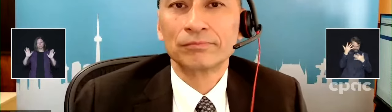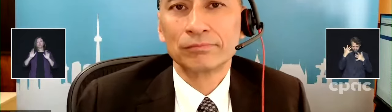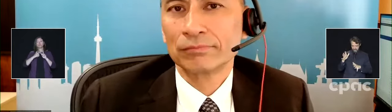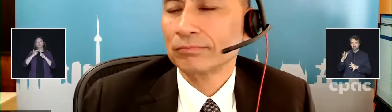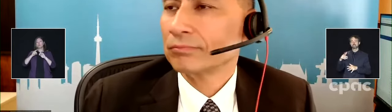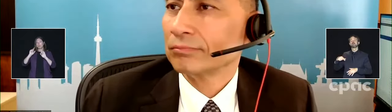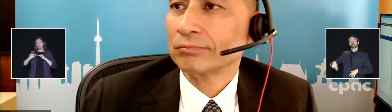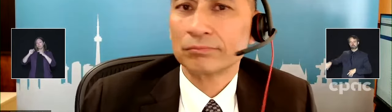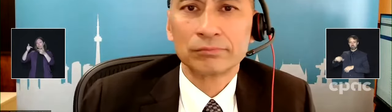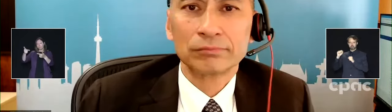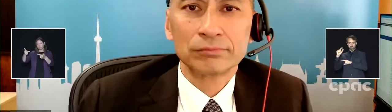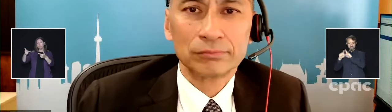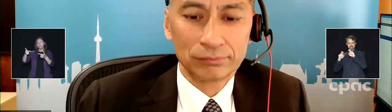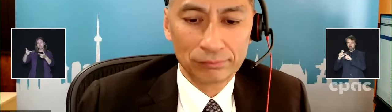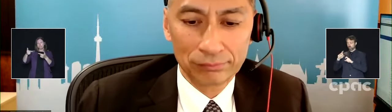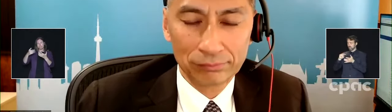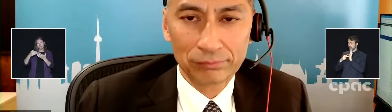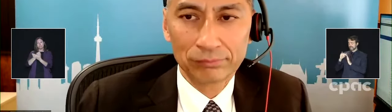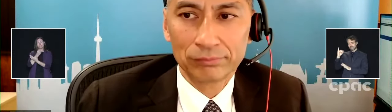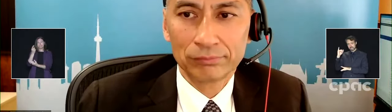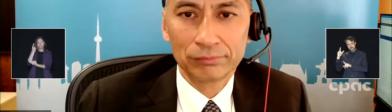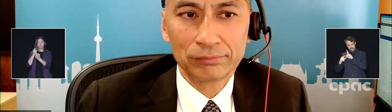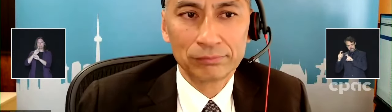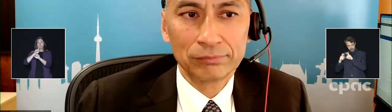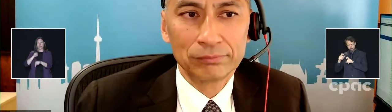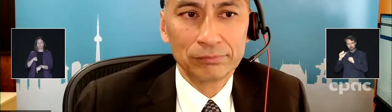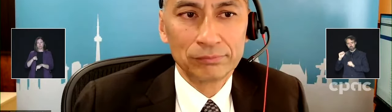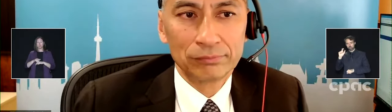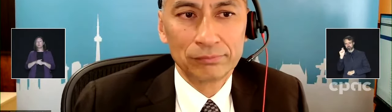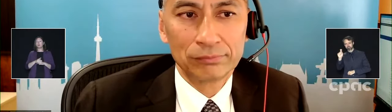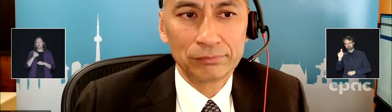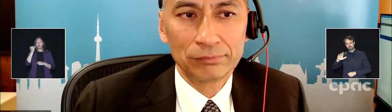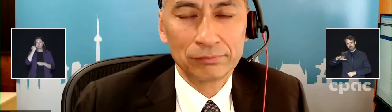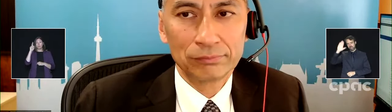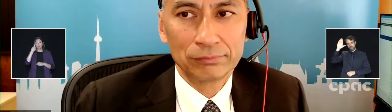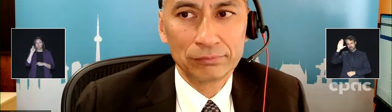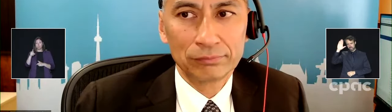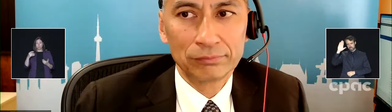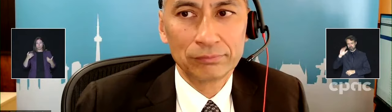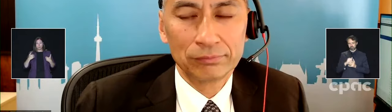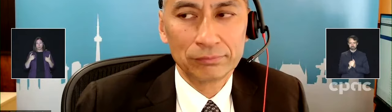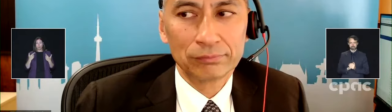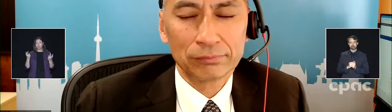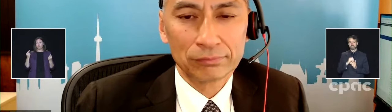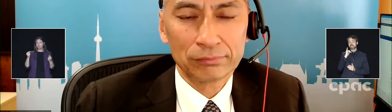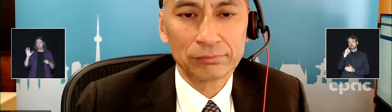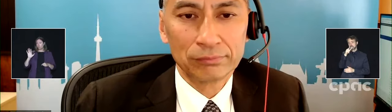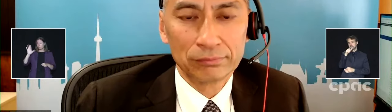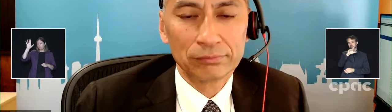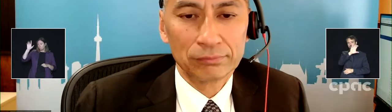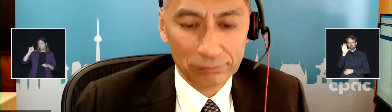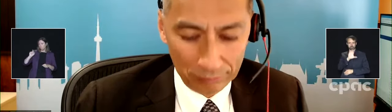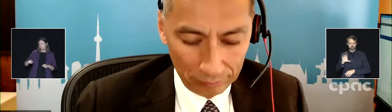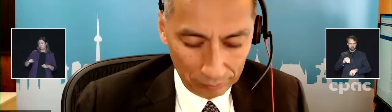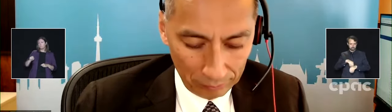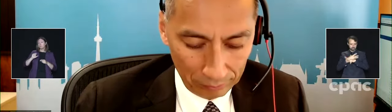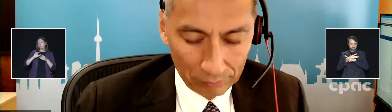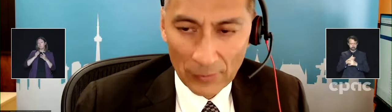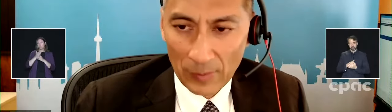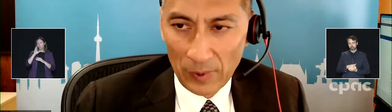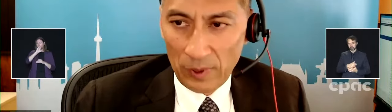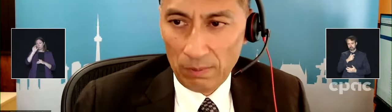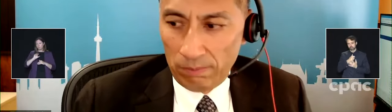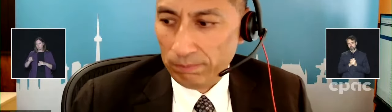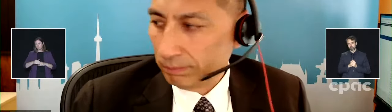à lever votre main, s'il vous plaît, si vous avez des questions à poser, les gens qui suivent tout ça par Zoom. anybody who